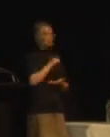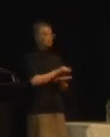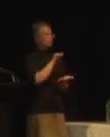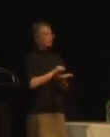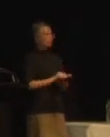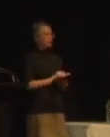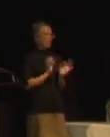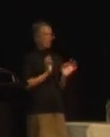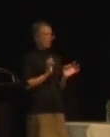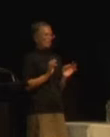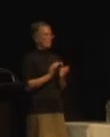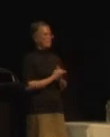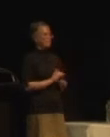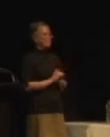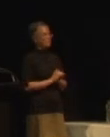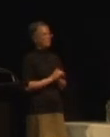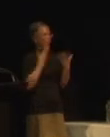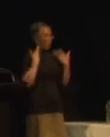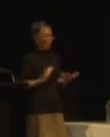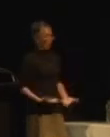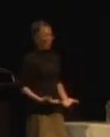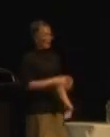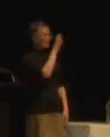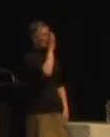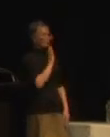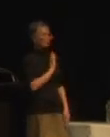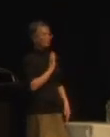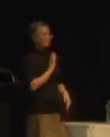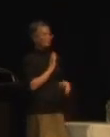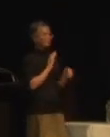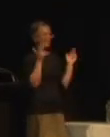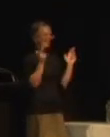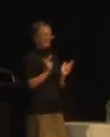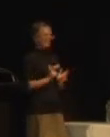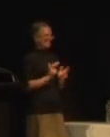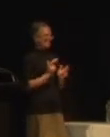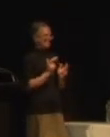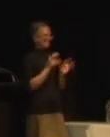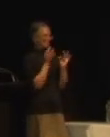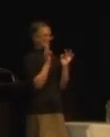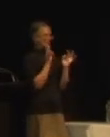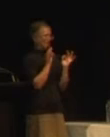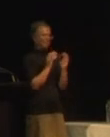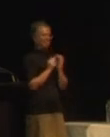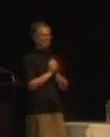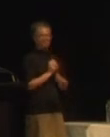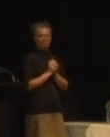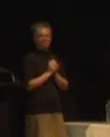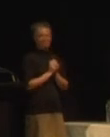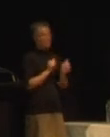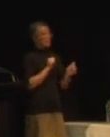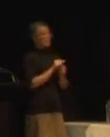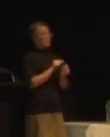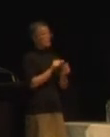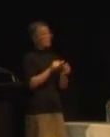Plain coloured clothing creates less visual distraction as well. It's best to frame the video as a mid-shot from the